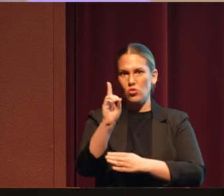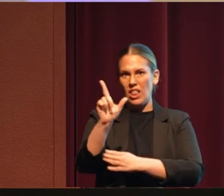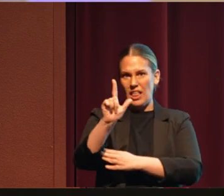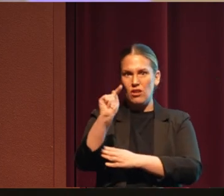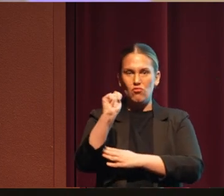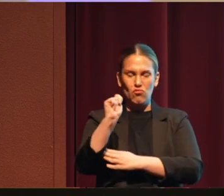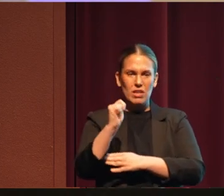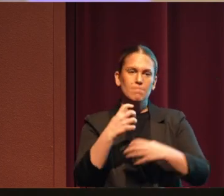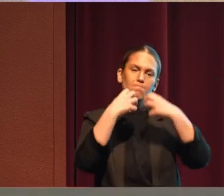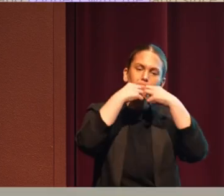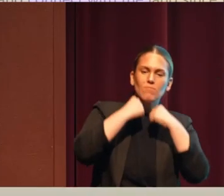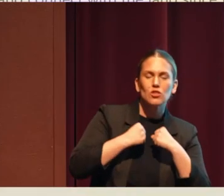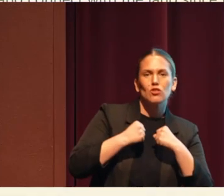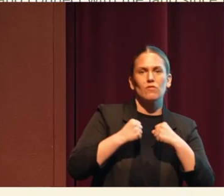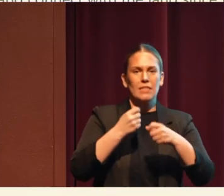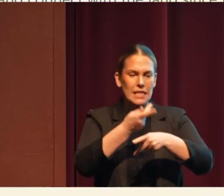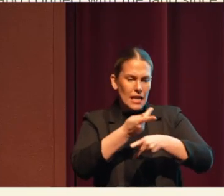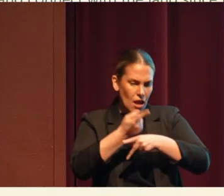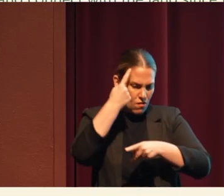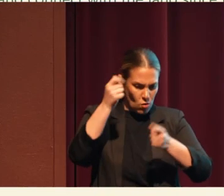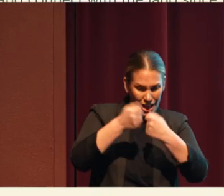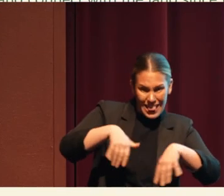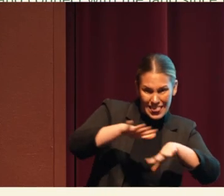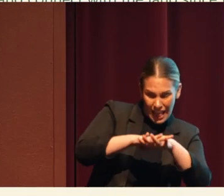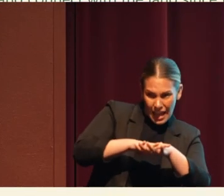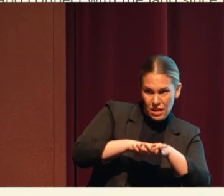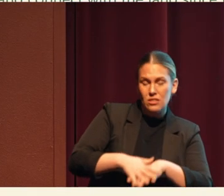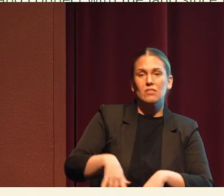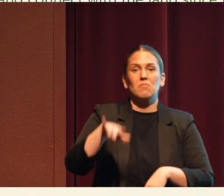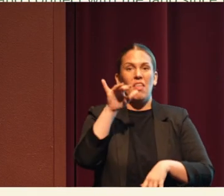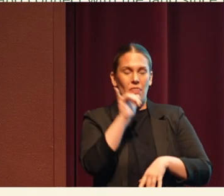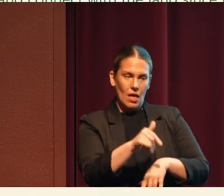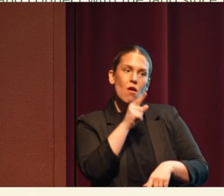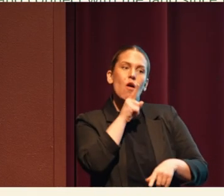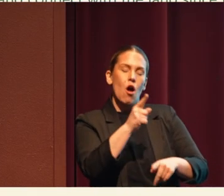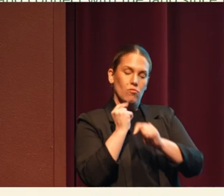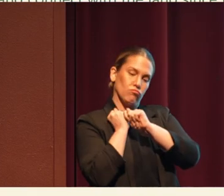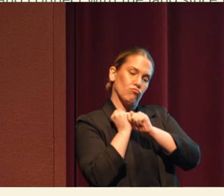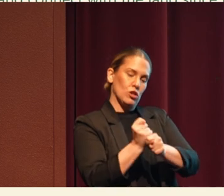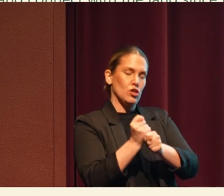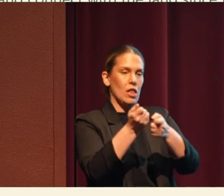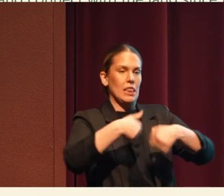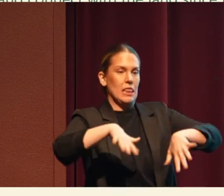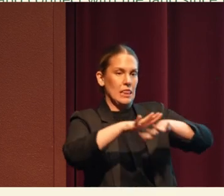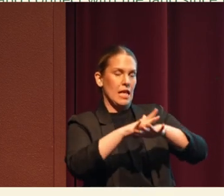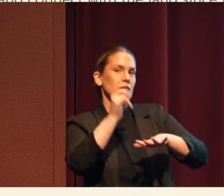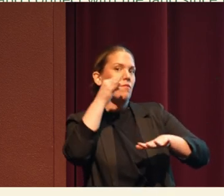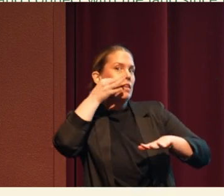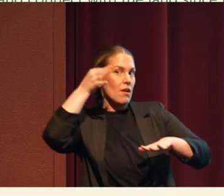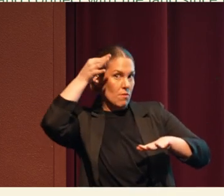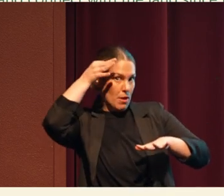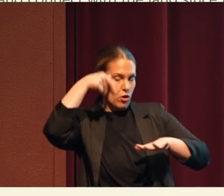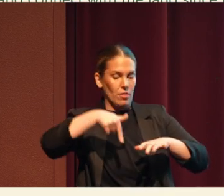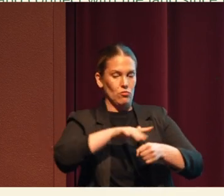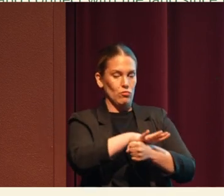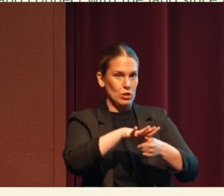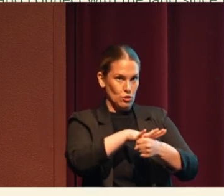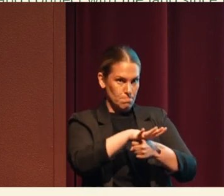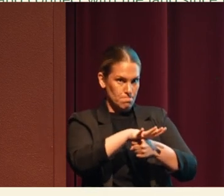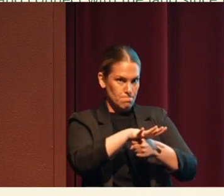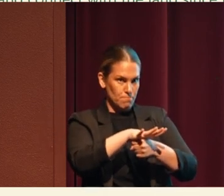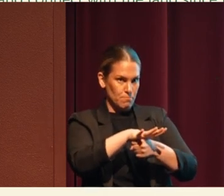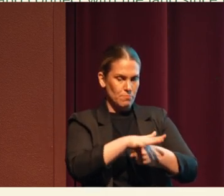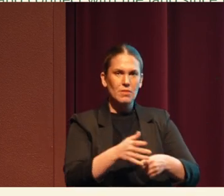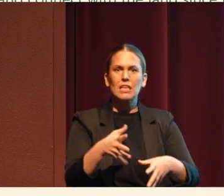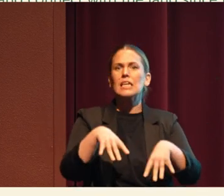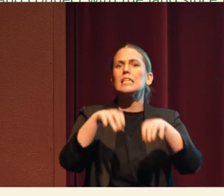conserves and cares for lands that are and will continue to be the traditional lands of Native Americans in our region. I'd like you to take just